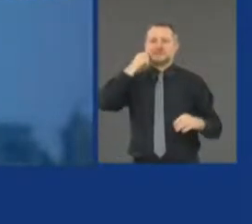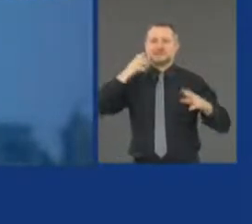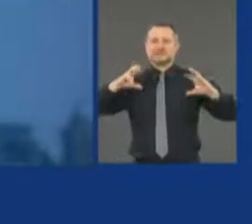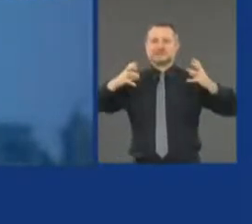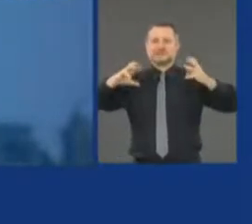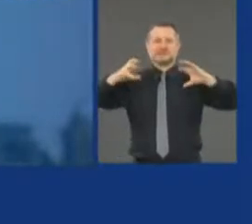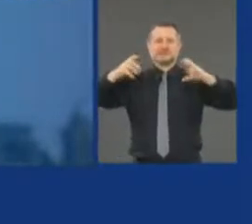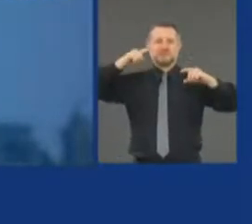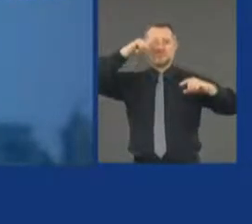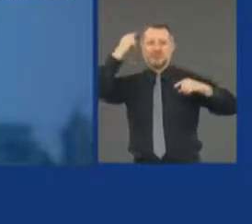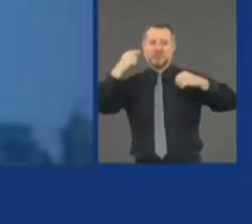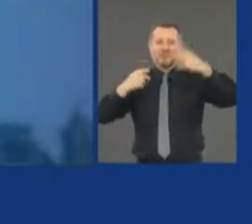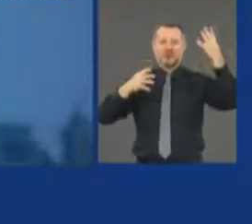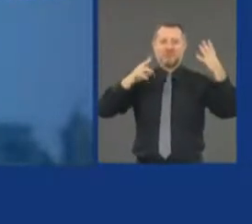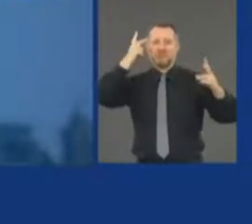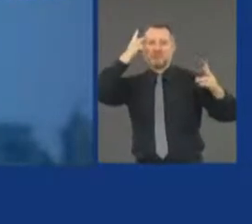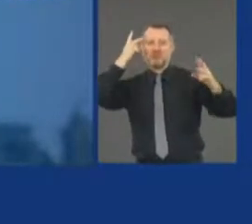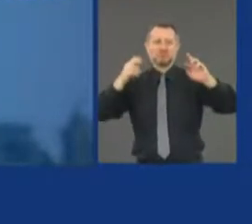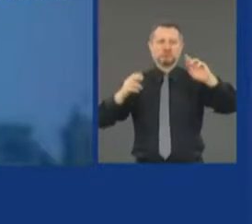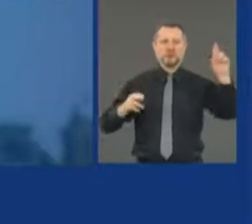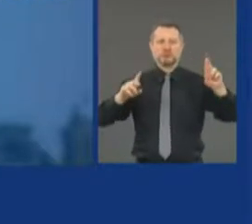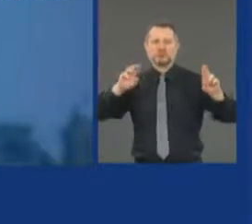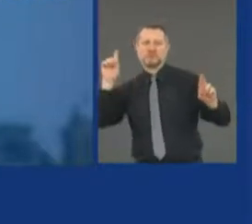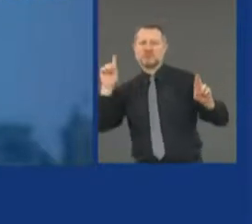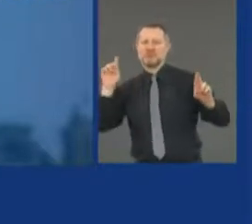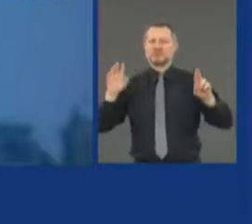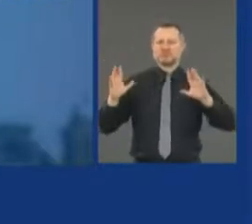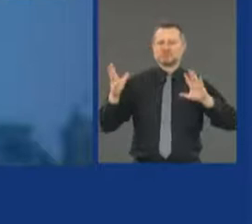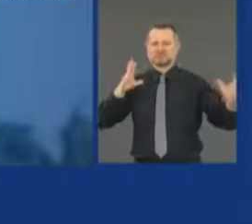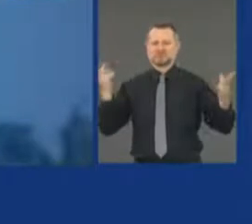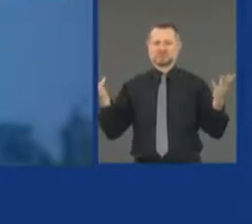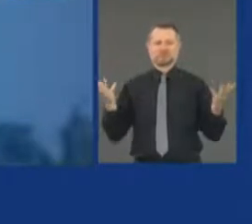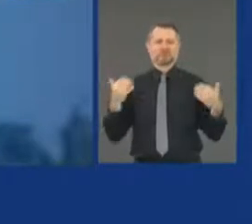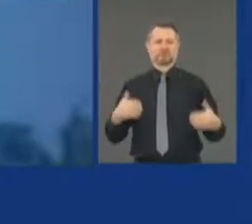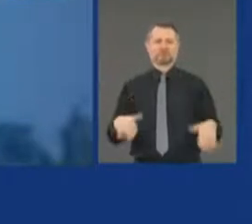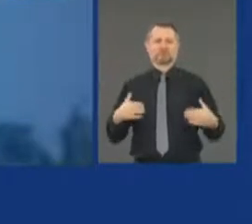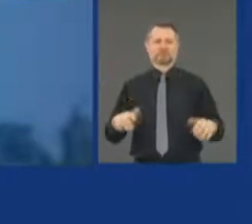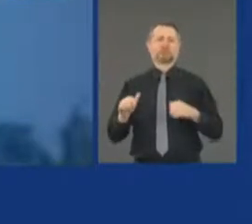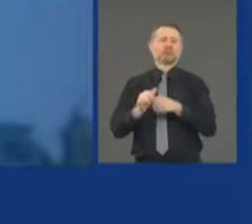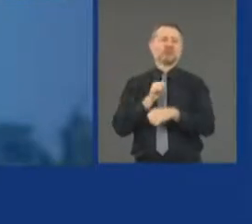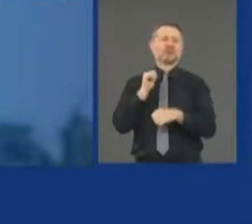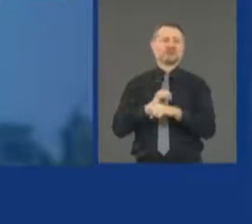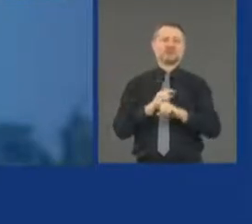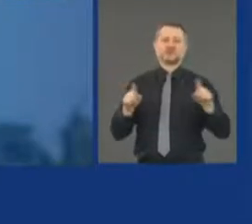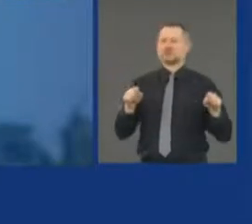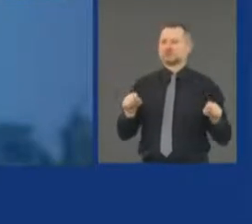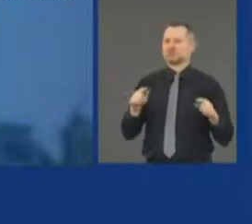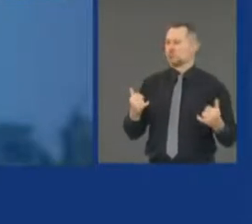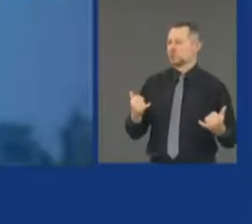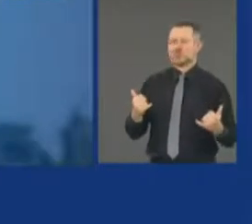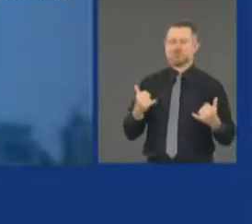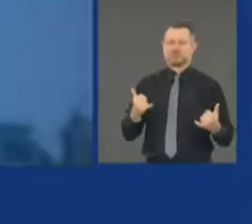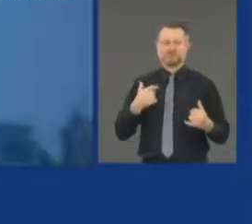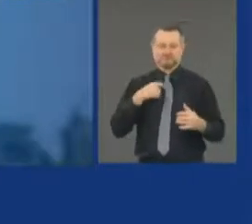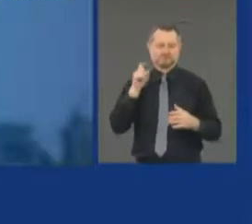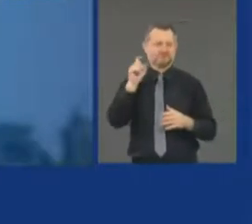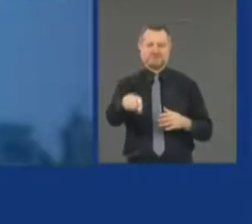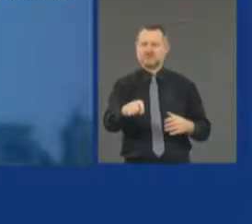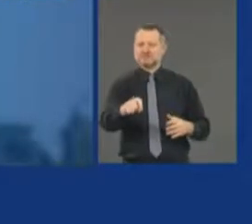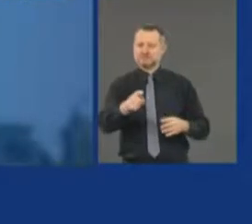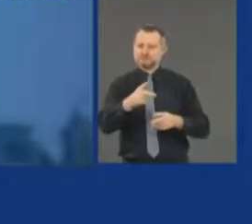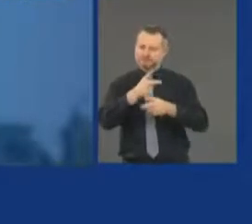It makes it a very, very perilous time in this country. And we have to be careful. We have to be very careful.